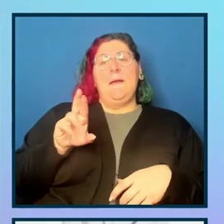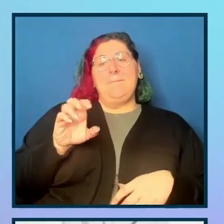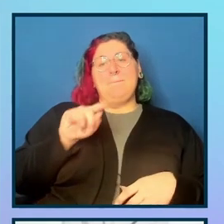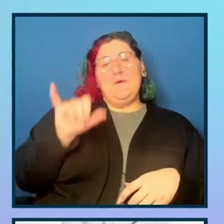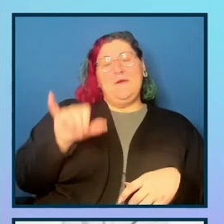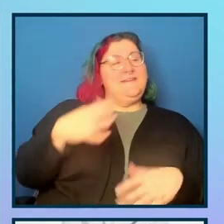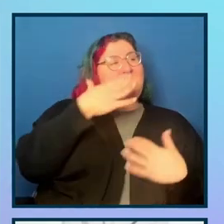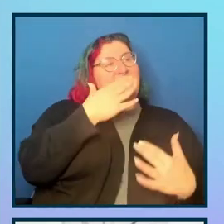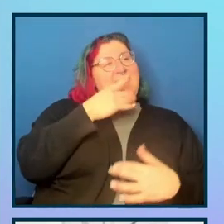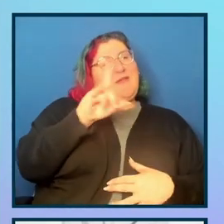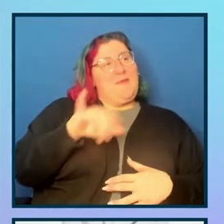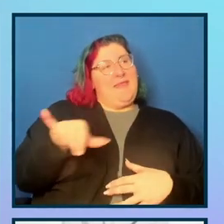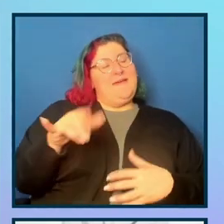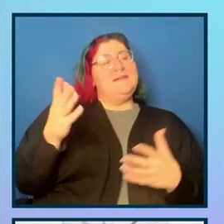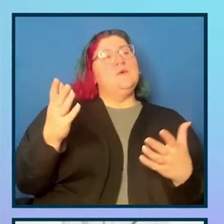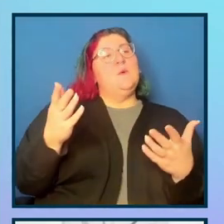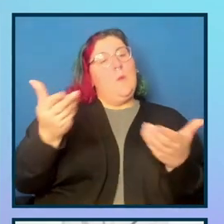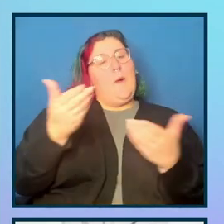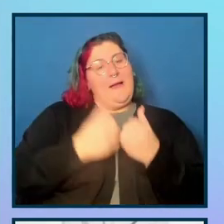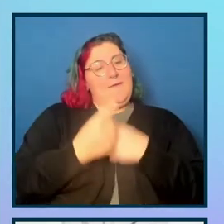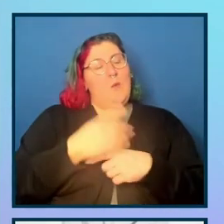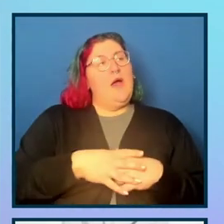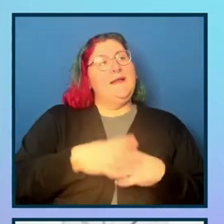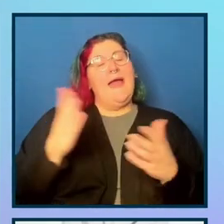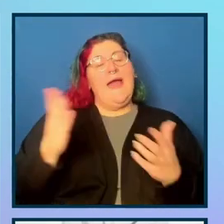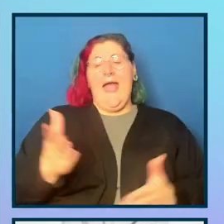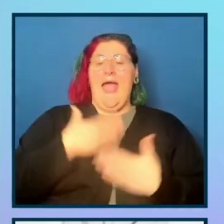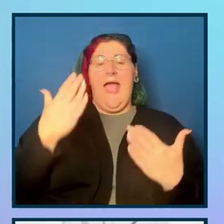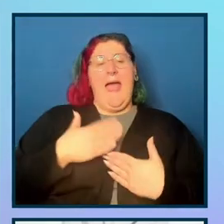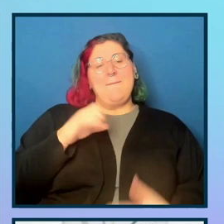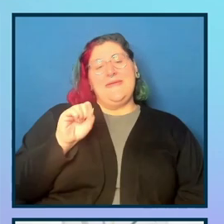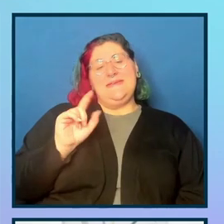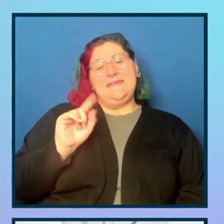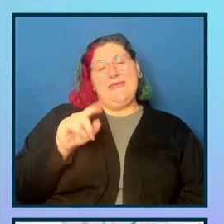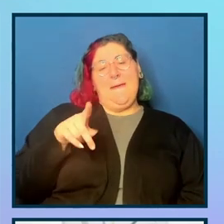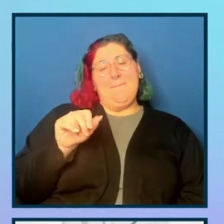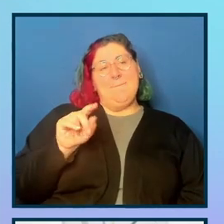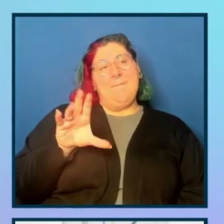Welcome, everybody. Happy St. Paddy's Day to those of you that celebrate it.